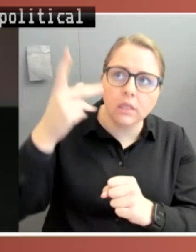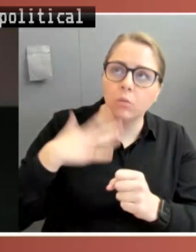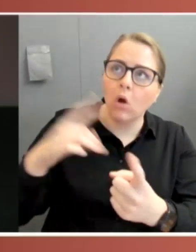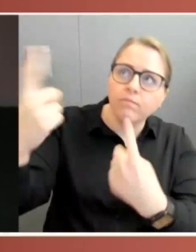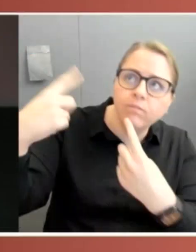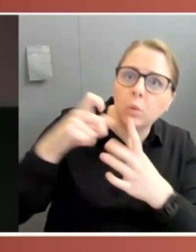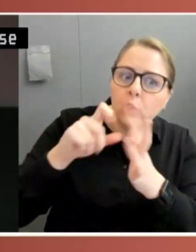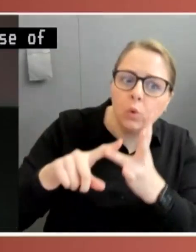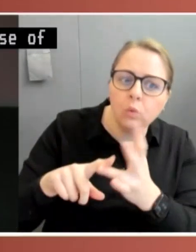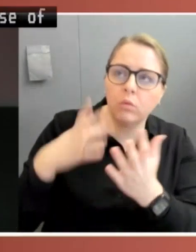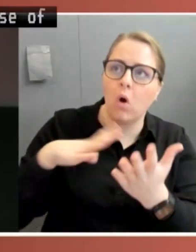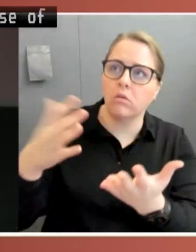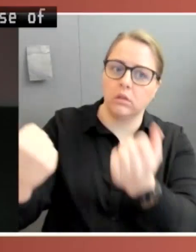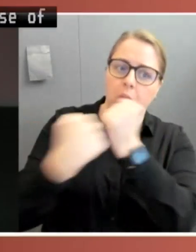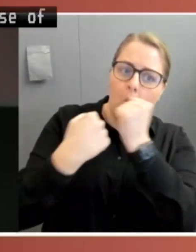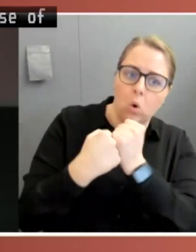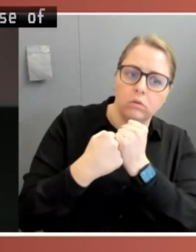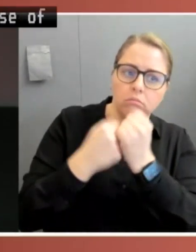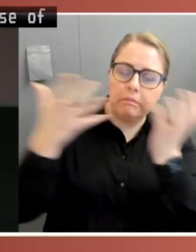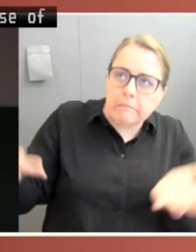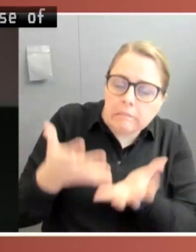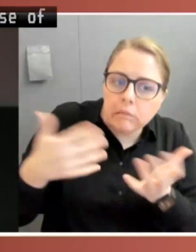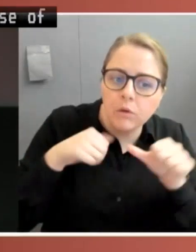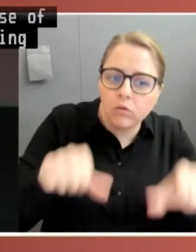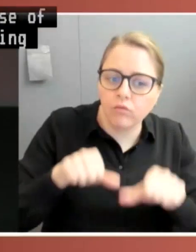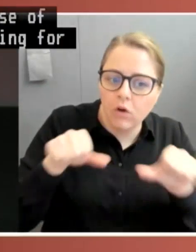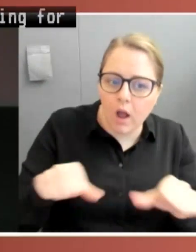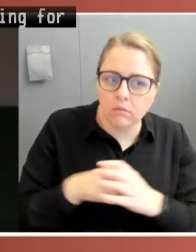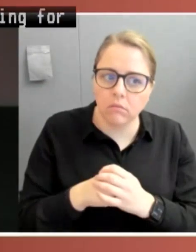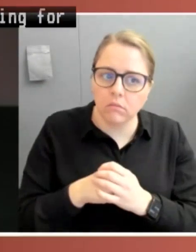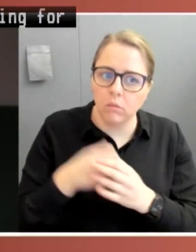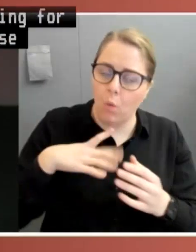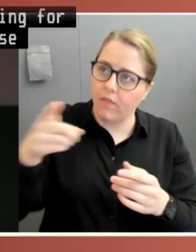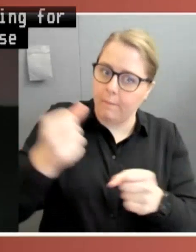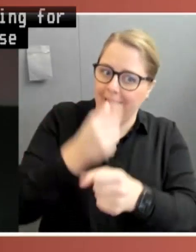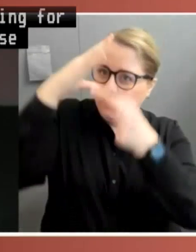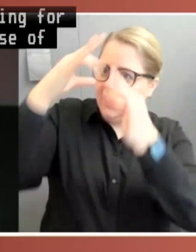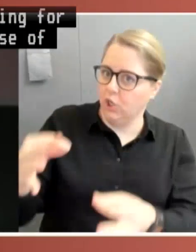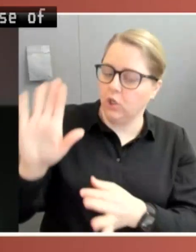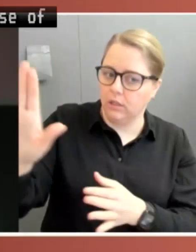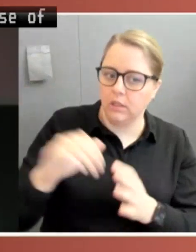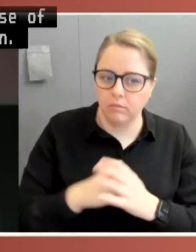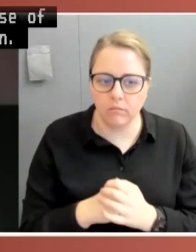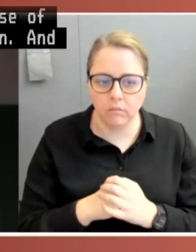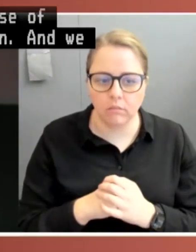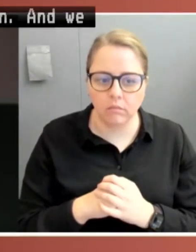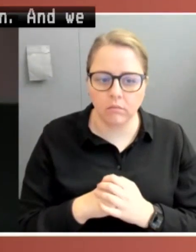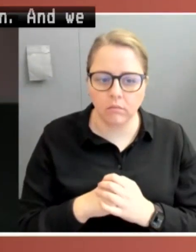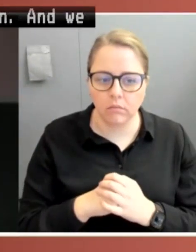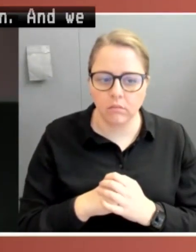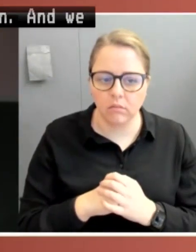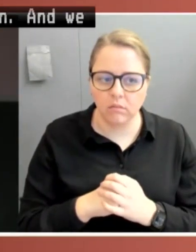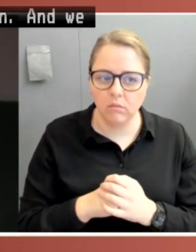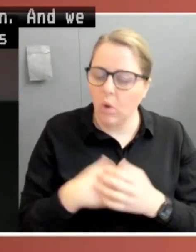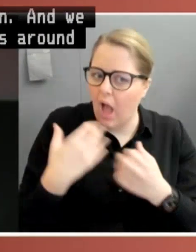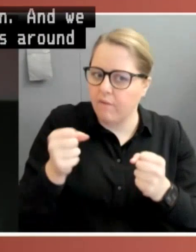looking for assurance, with also a sense of looking for decisive action. And we can think of many instances around the world when that's been the case and